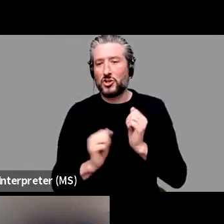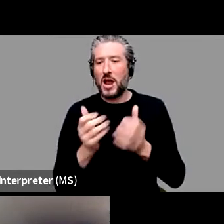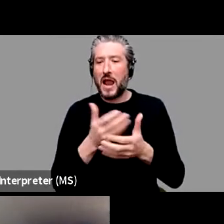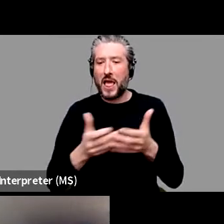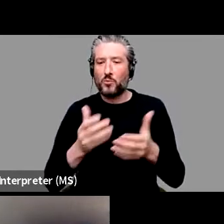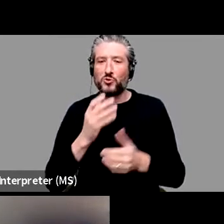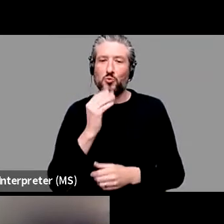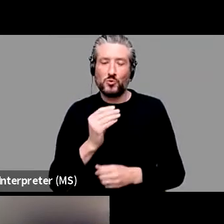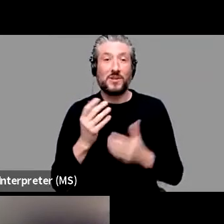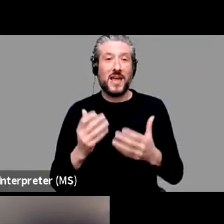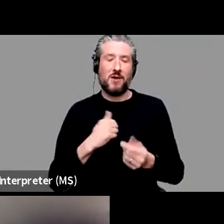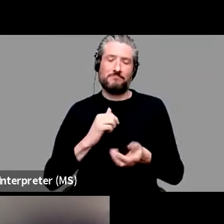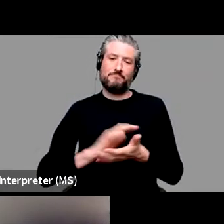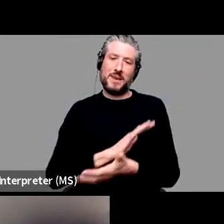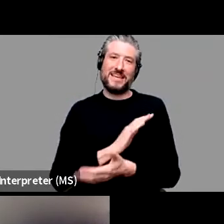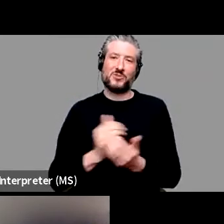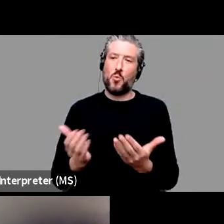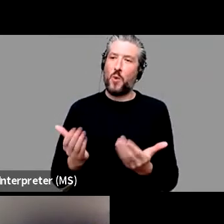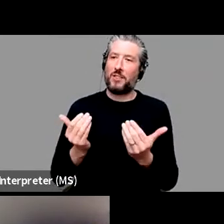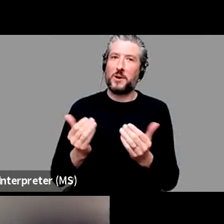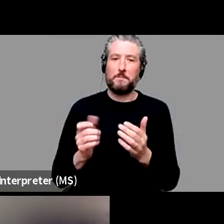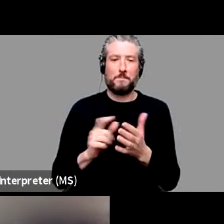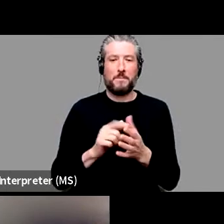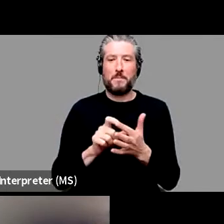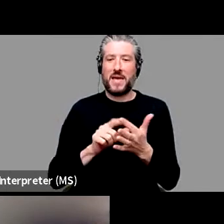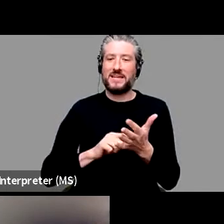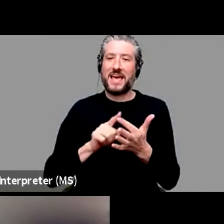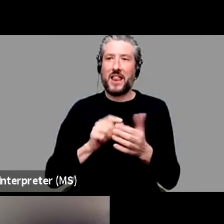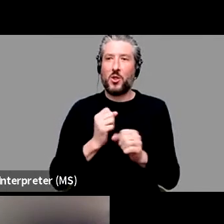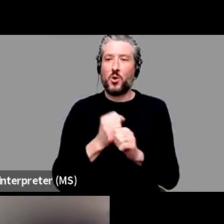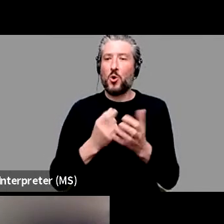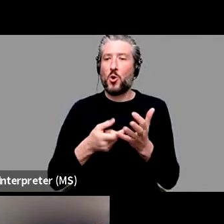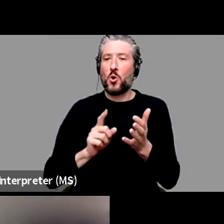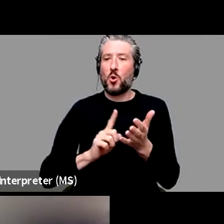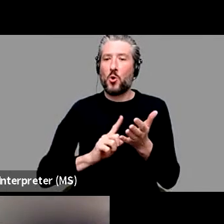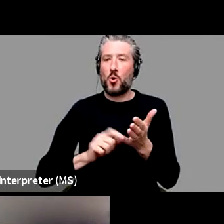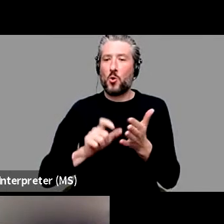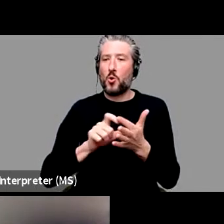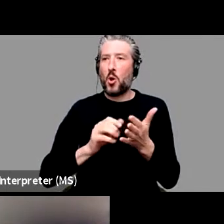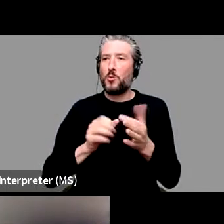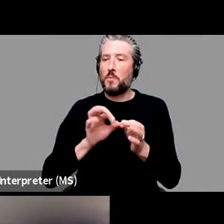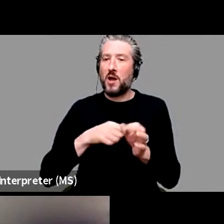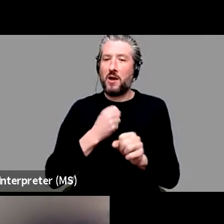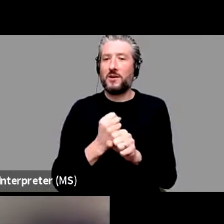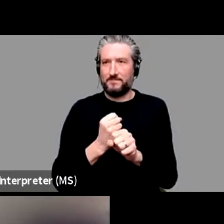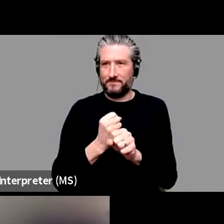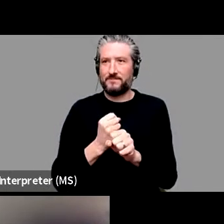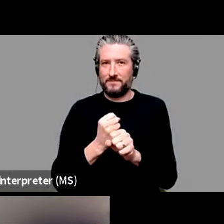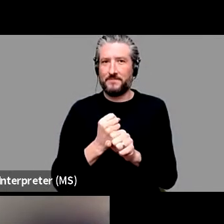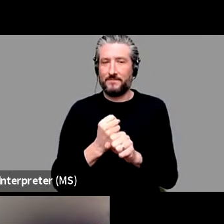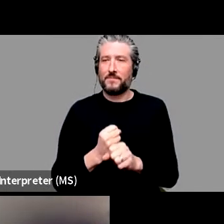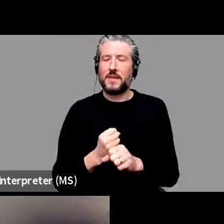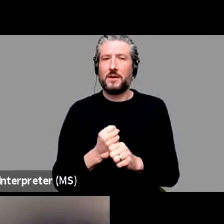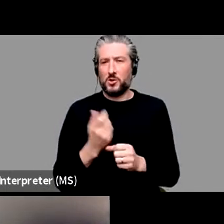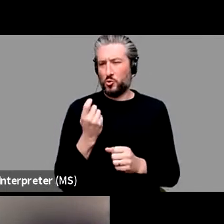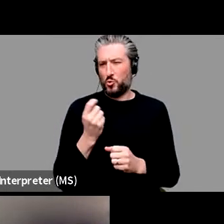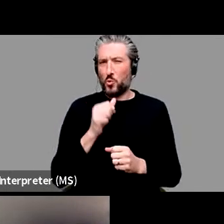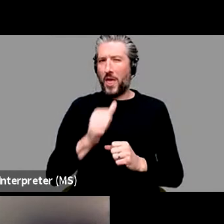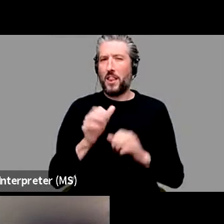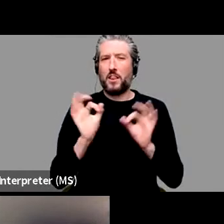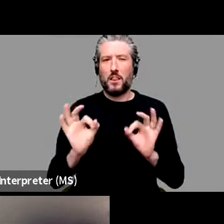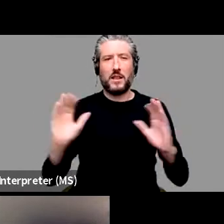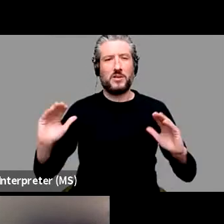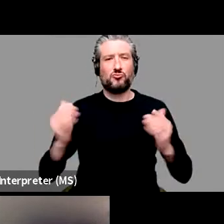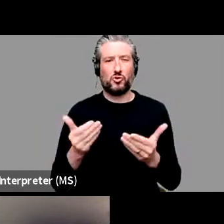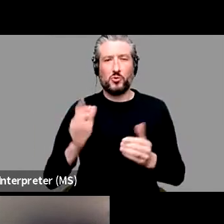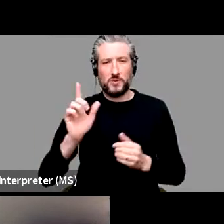Goldberg here from Princeton to join us today. I'm going to introduce Adele as well as the panel in a second. I just wanted to kind of quickly just make a